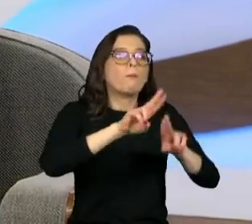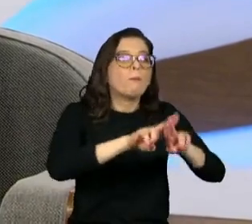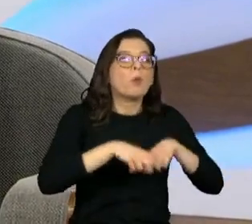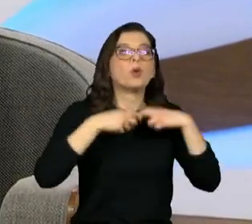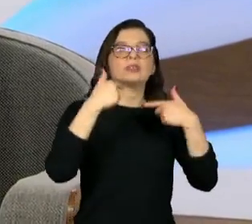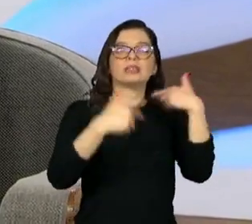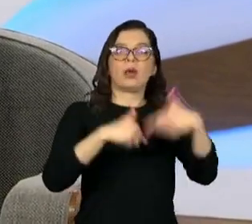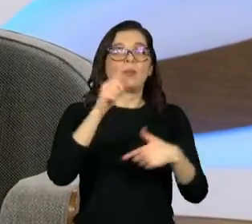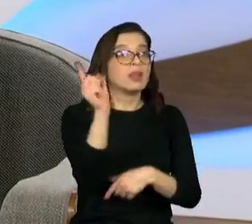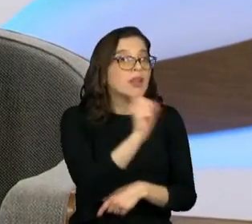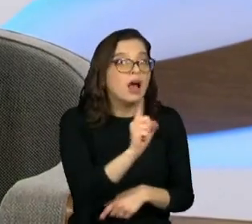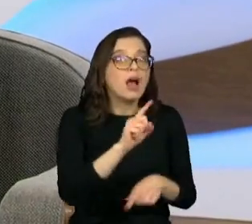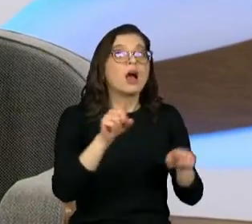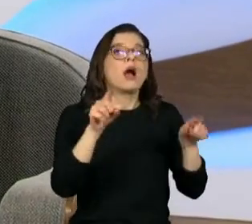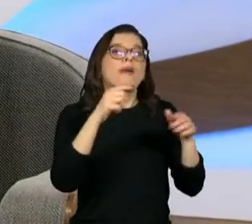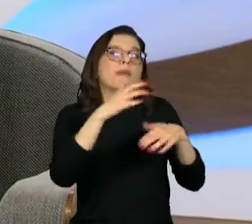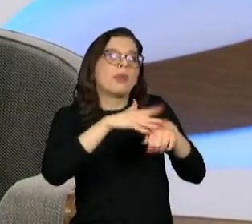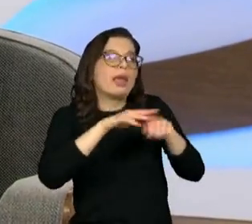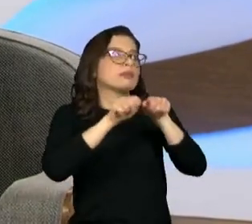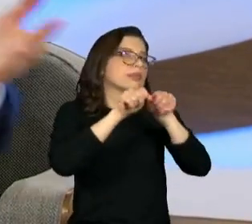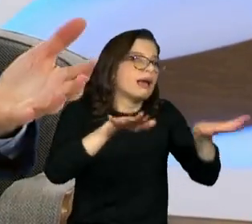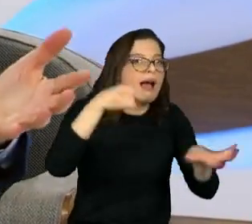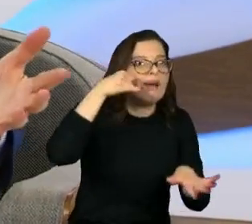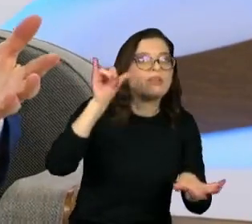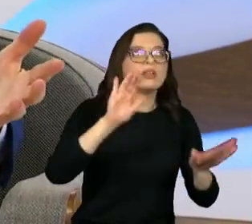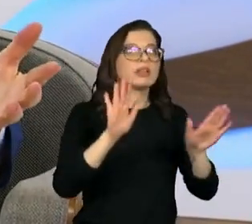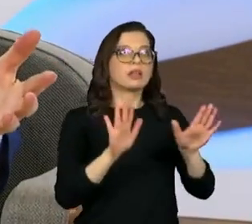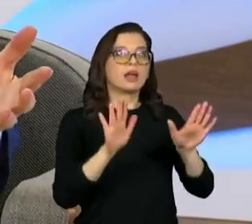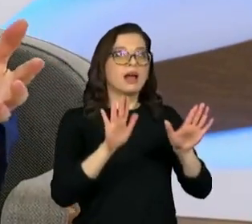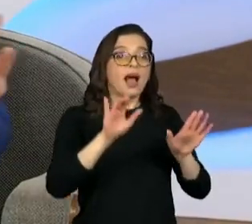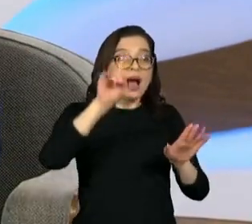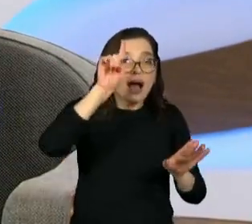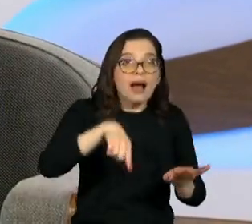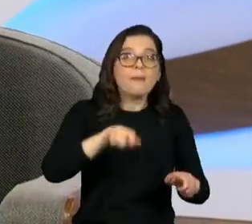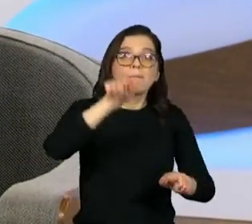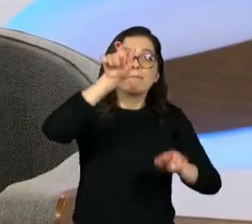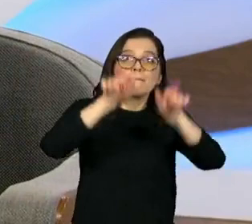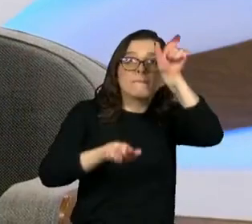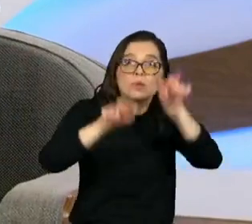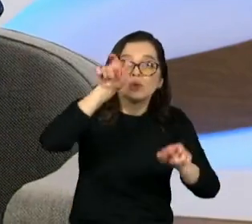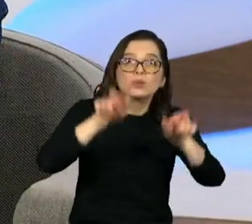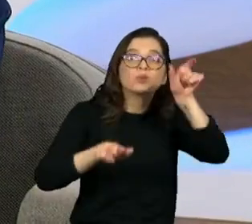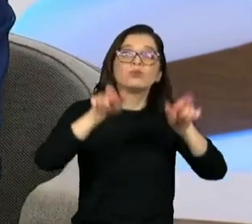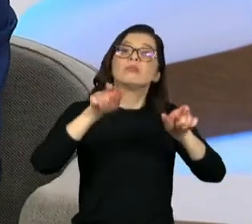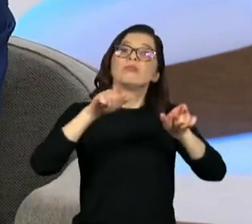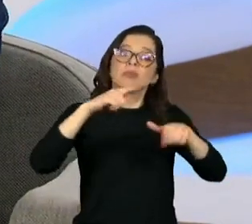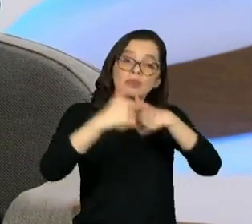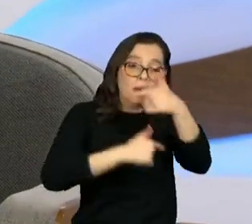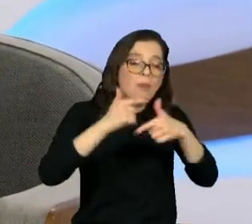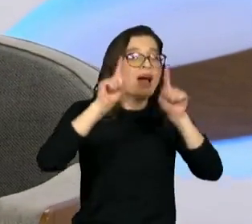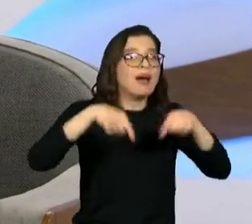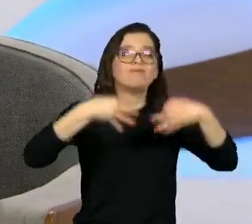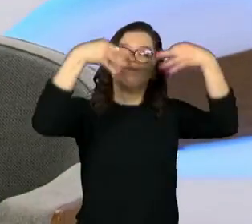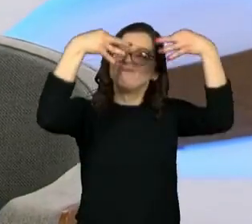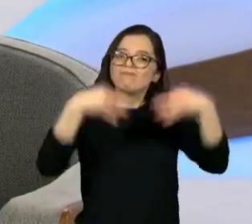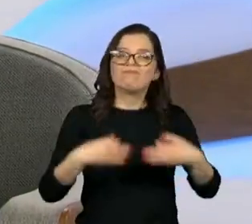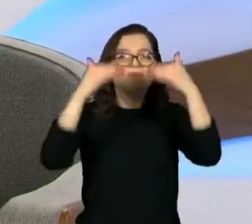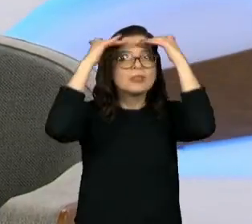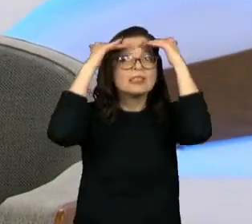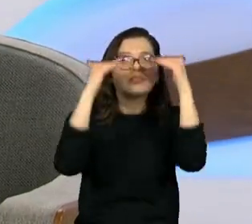if they don't do their jobs well, then disease will be rampant. And then he concluded, all labor